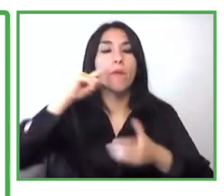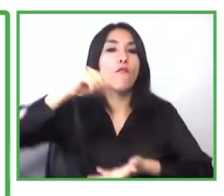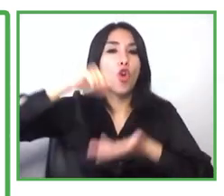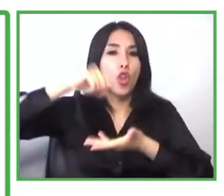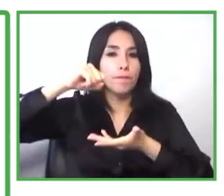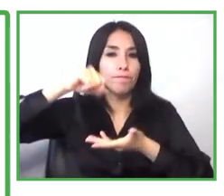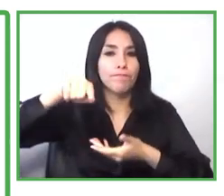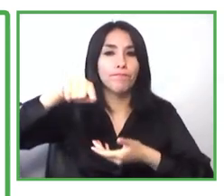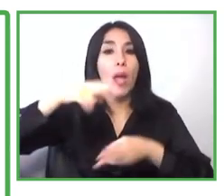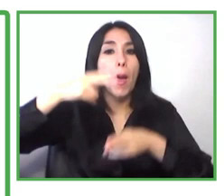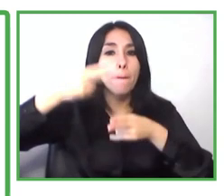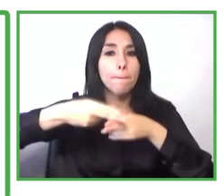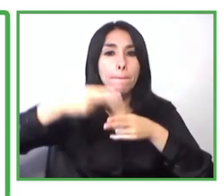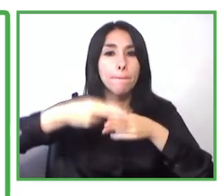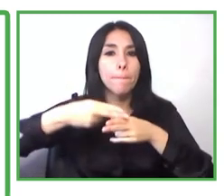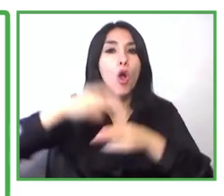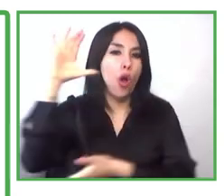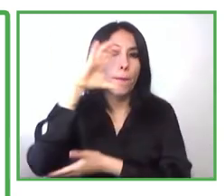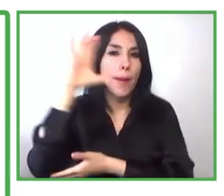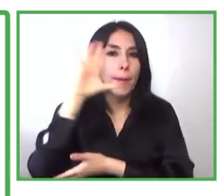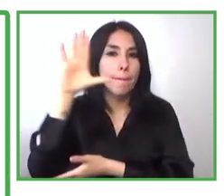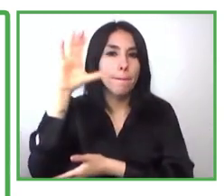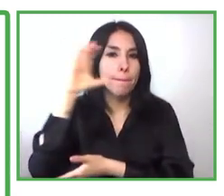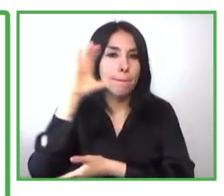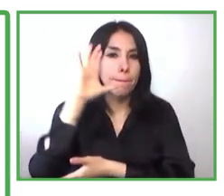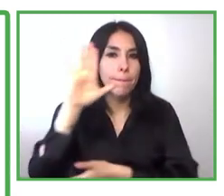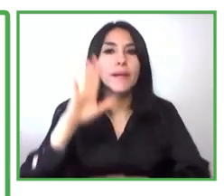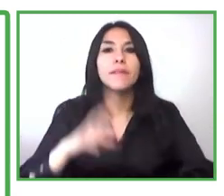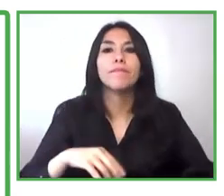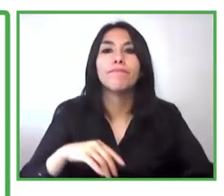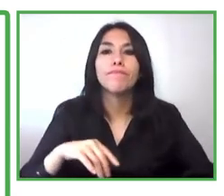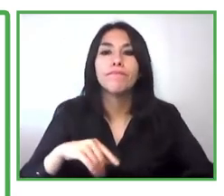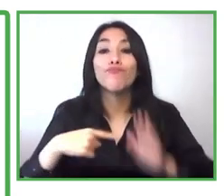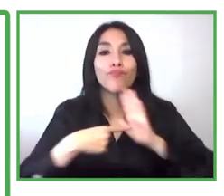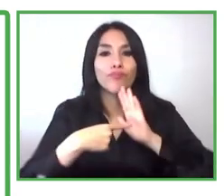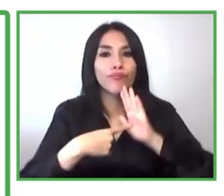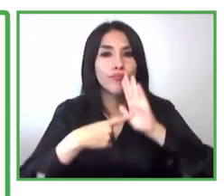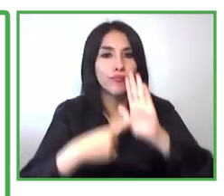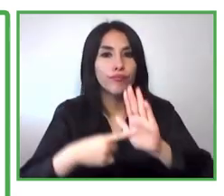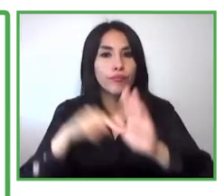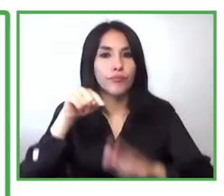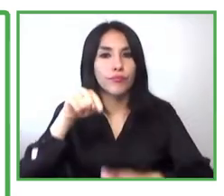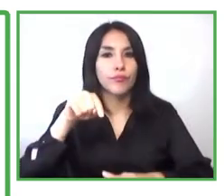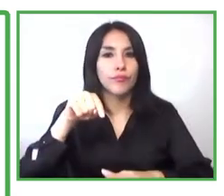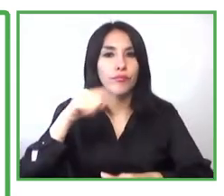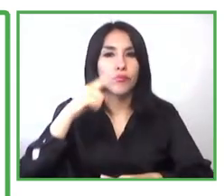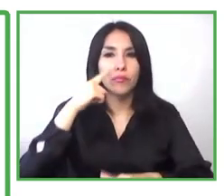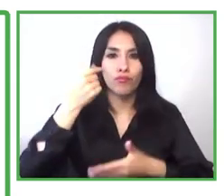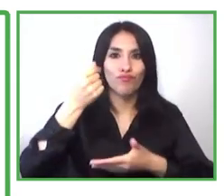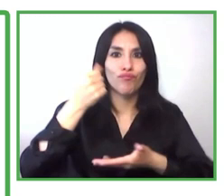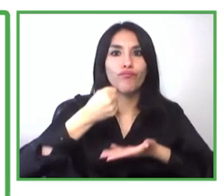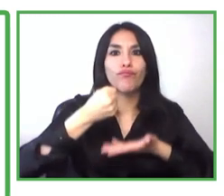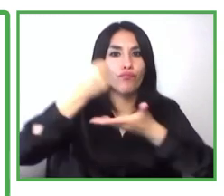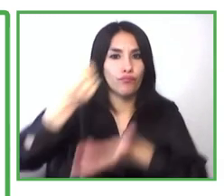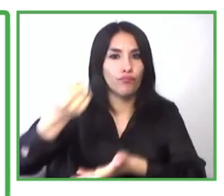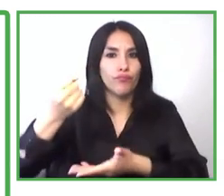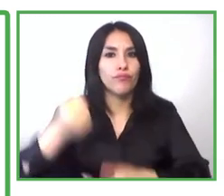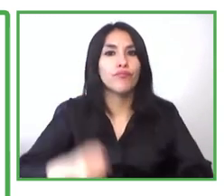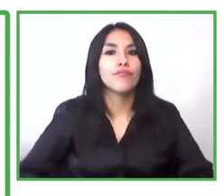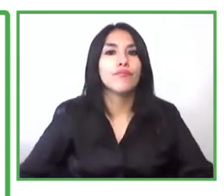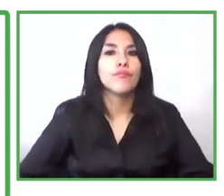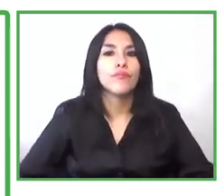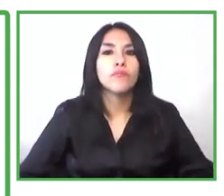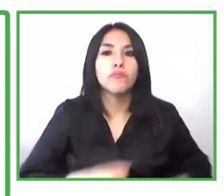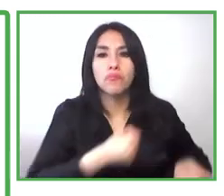and they could present their project and um and they could access to resources that today today are